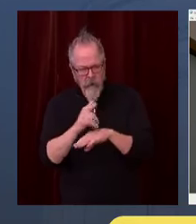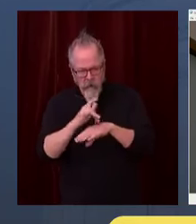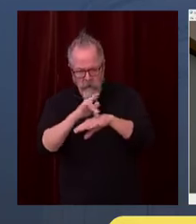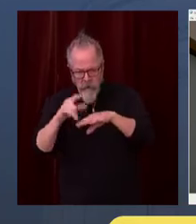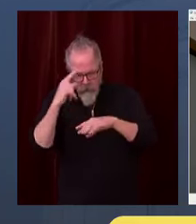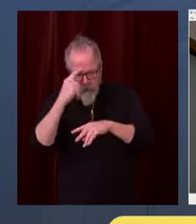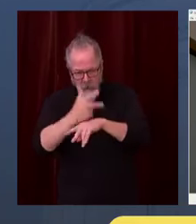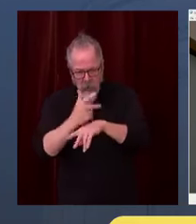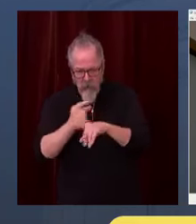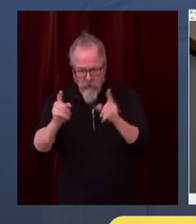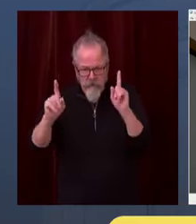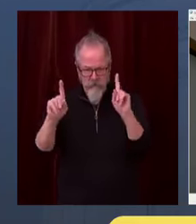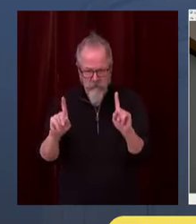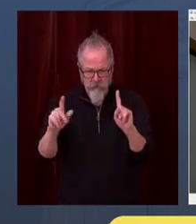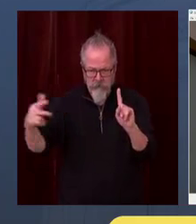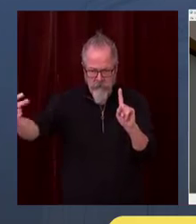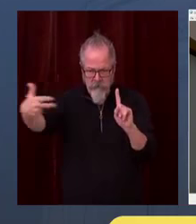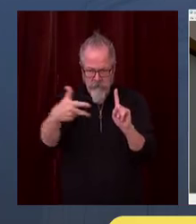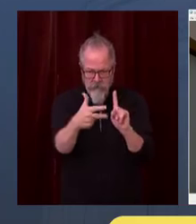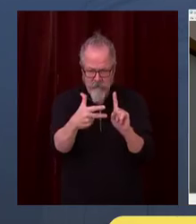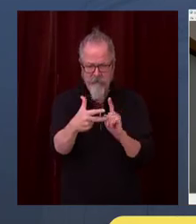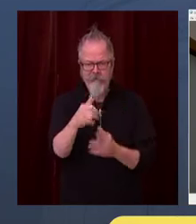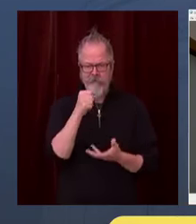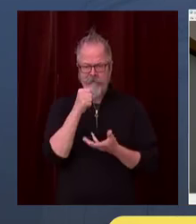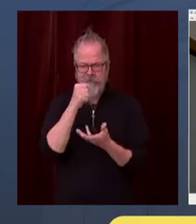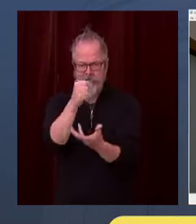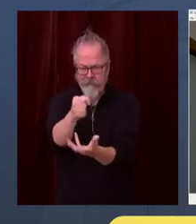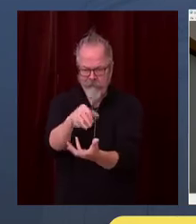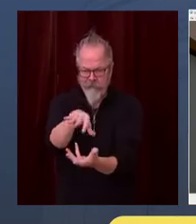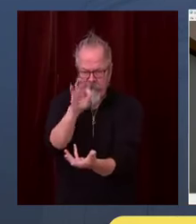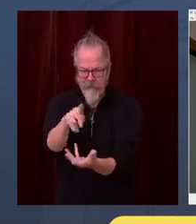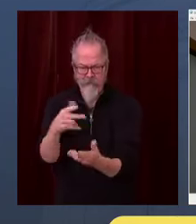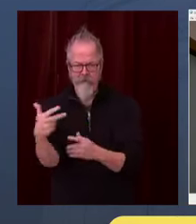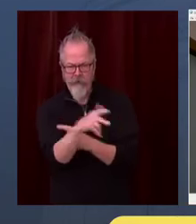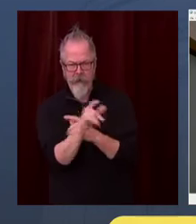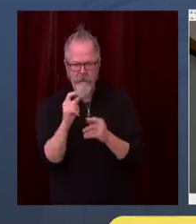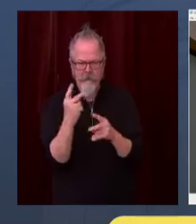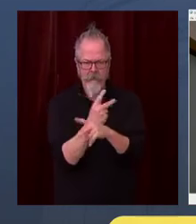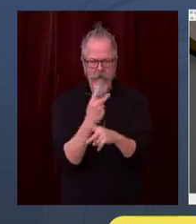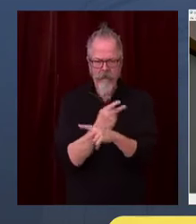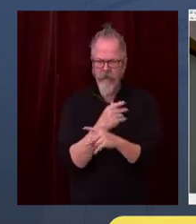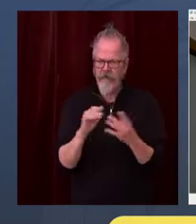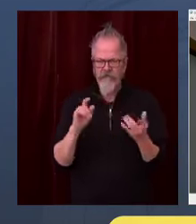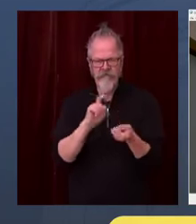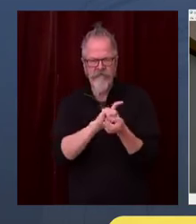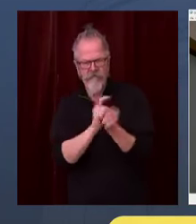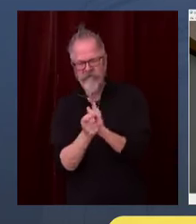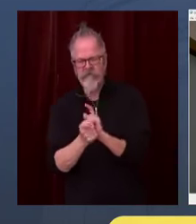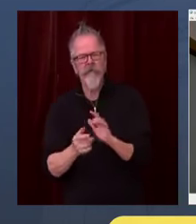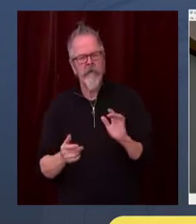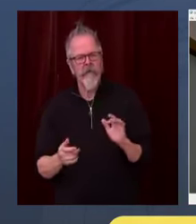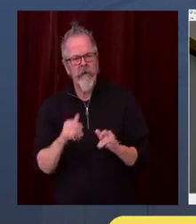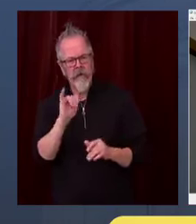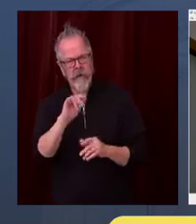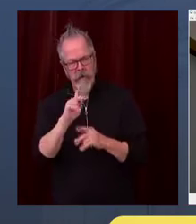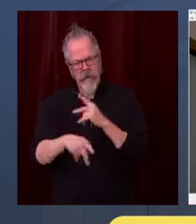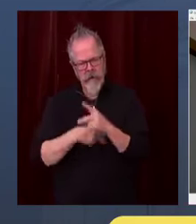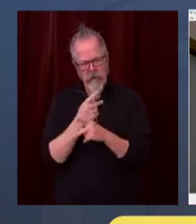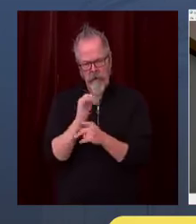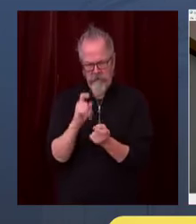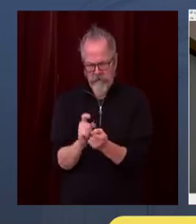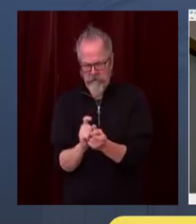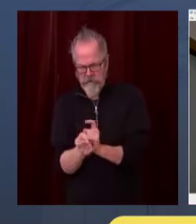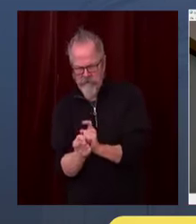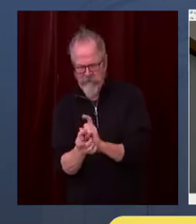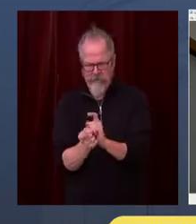families, direct cash assistance for immigrants and refugees, and financial assistance for small businesses. Ultimately,